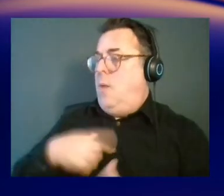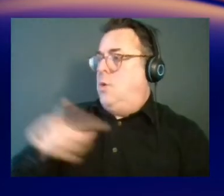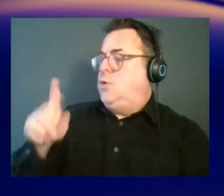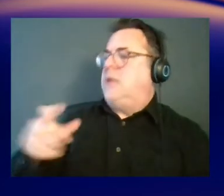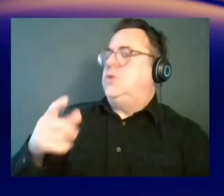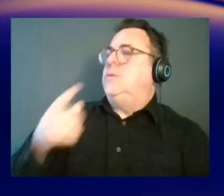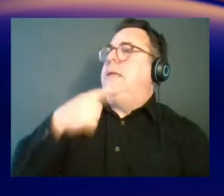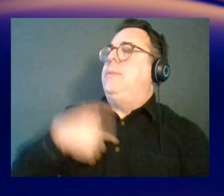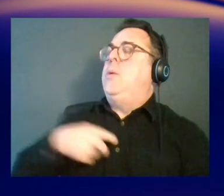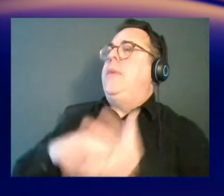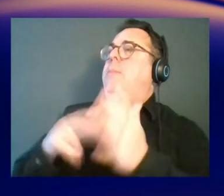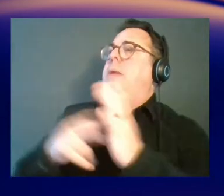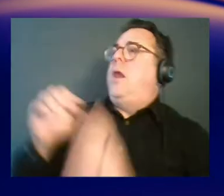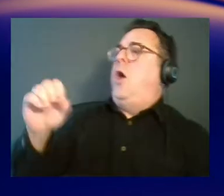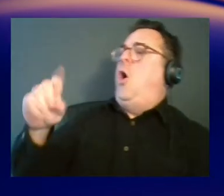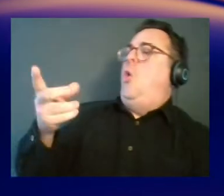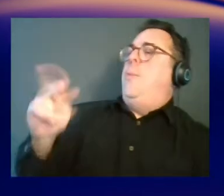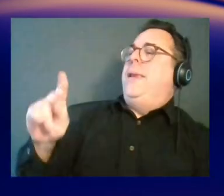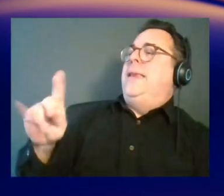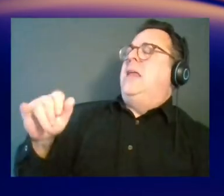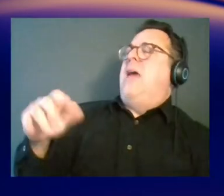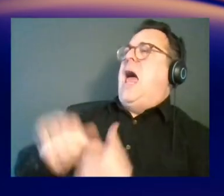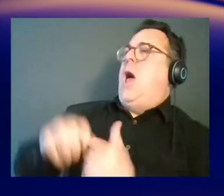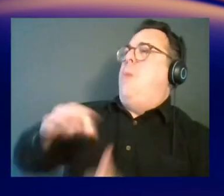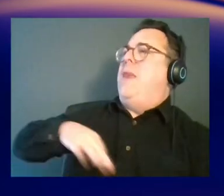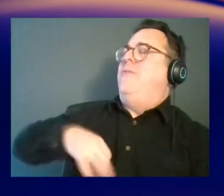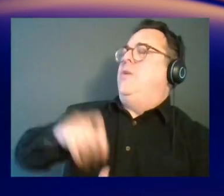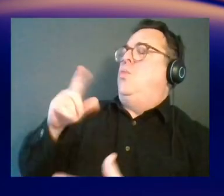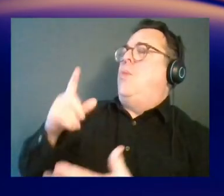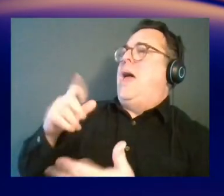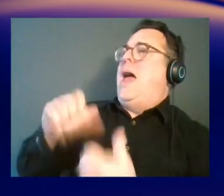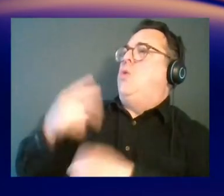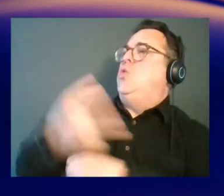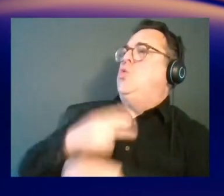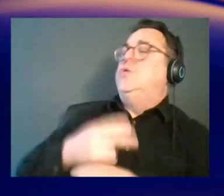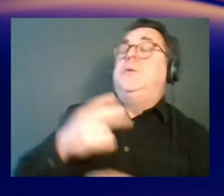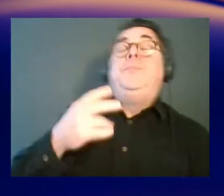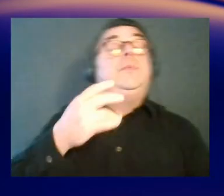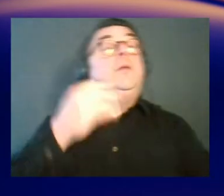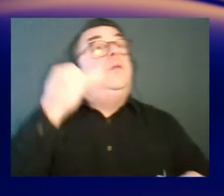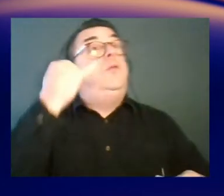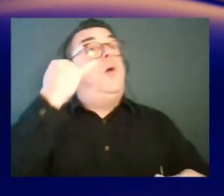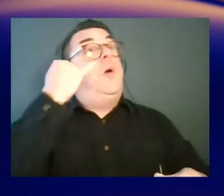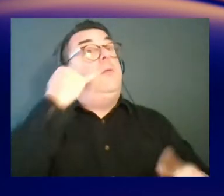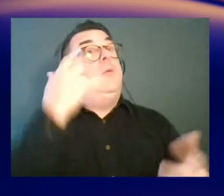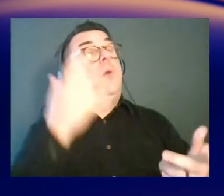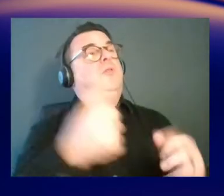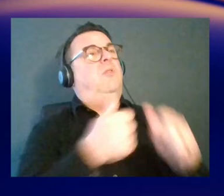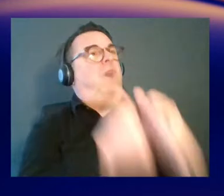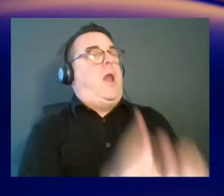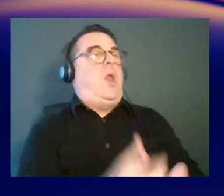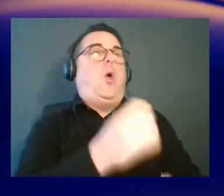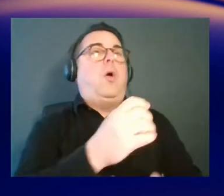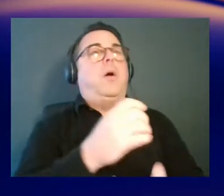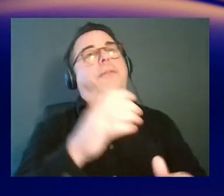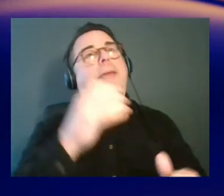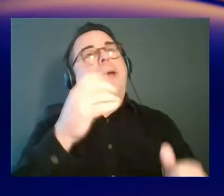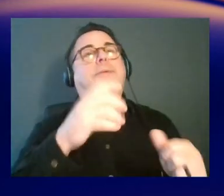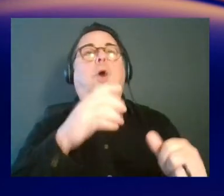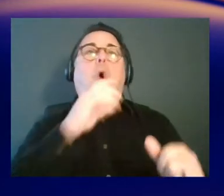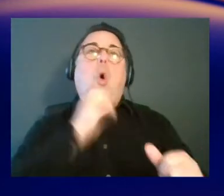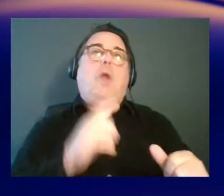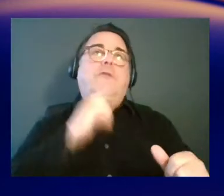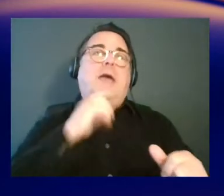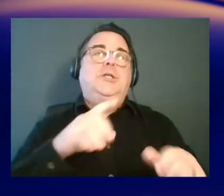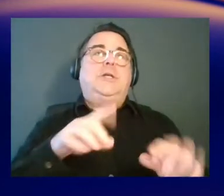is open data? Why is it beneficial? How do people use it? Yeah. So if you want to stick with the definition of open data, if you search